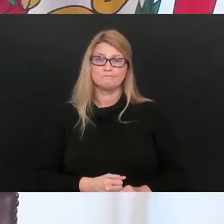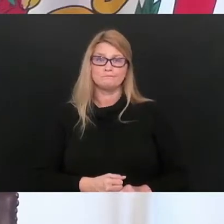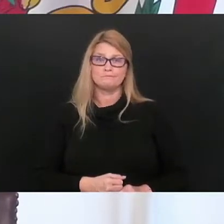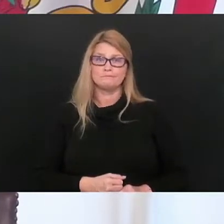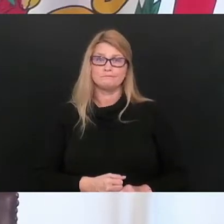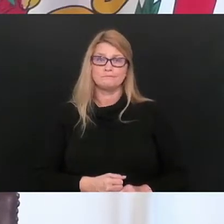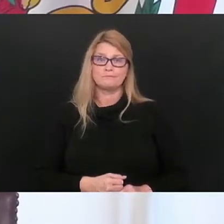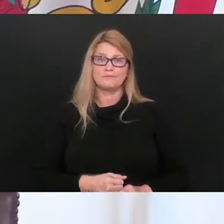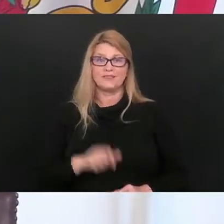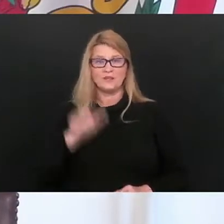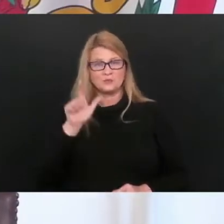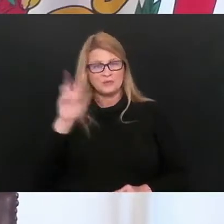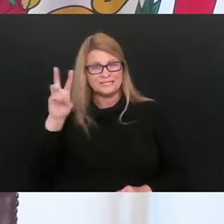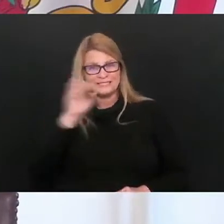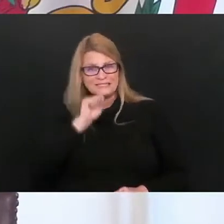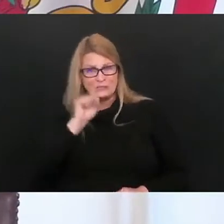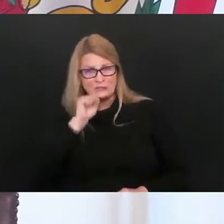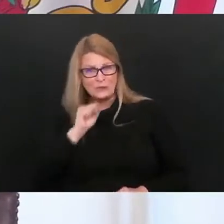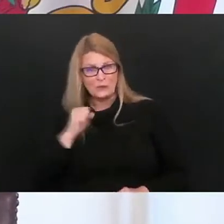26 years old.